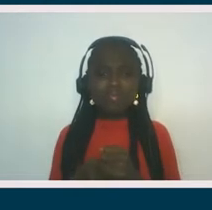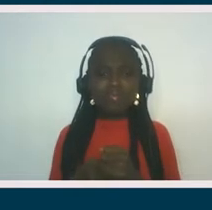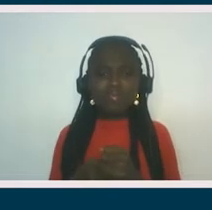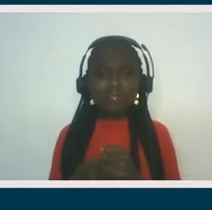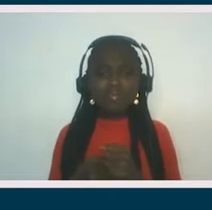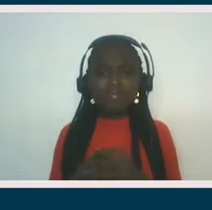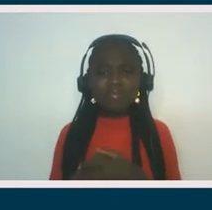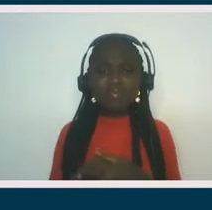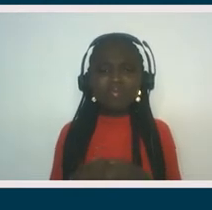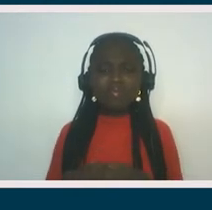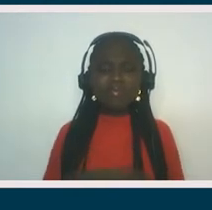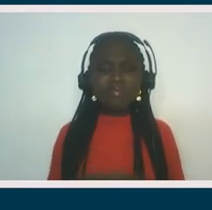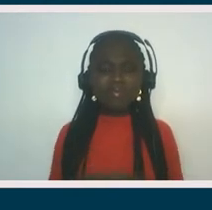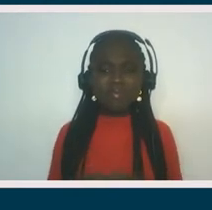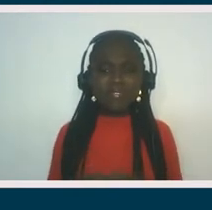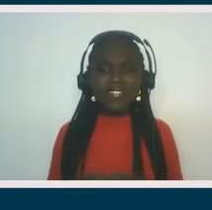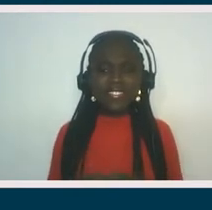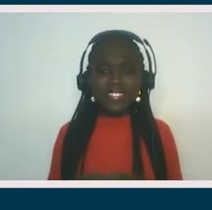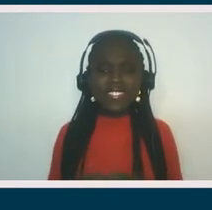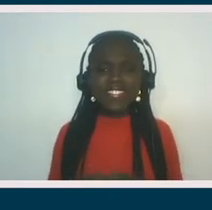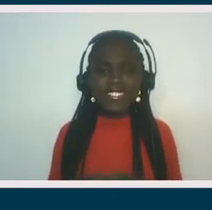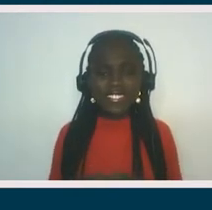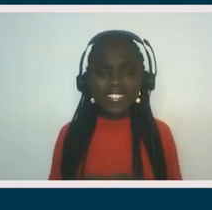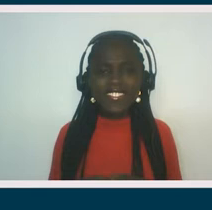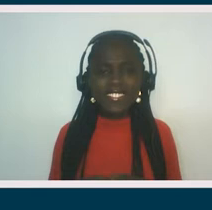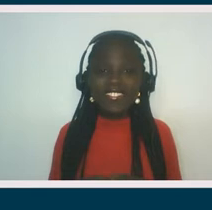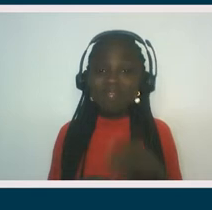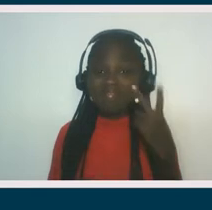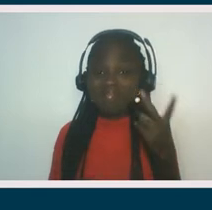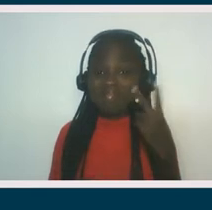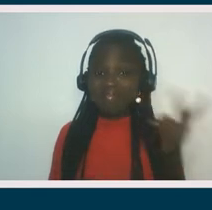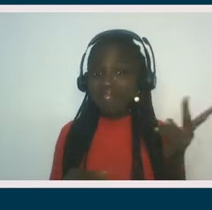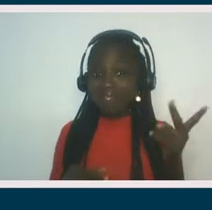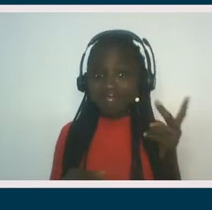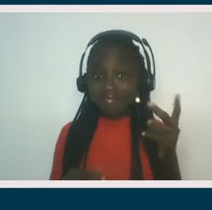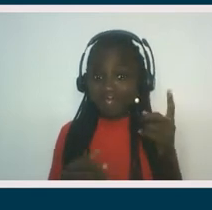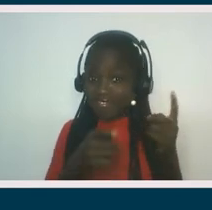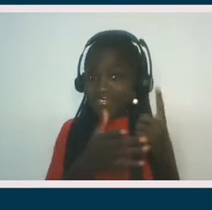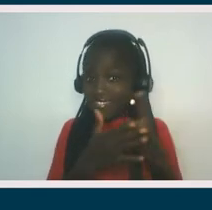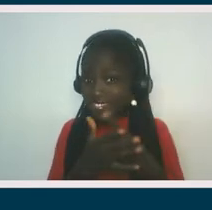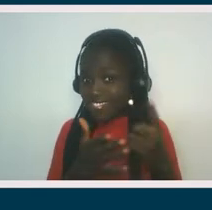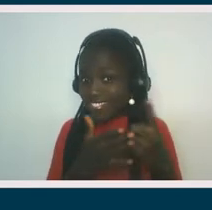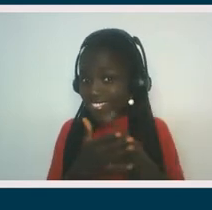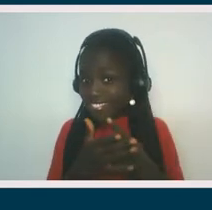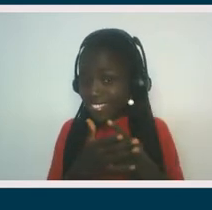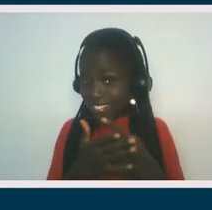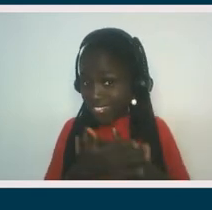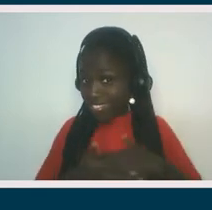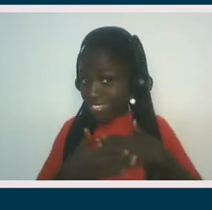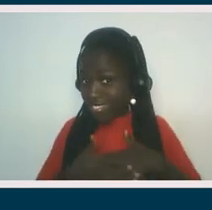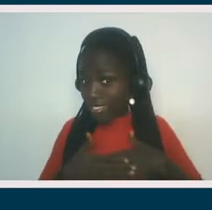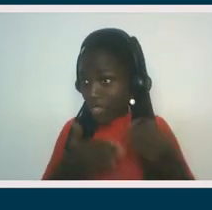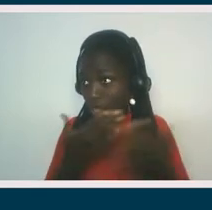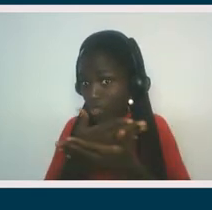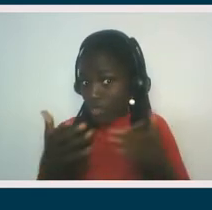Okay. Put your seatbelts on everybody. You see where we're going to go today. I mean, did everybody just write that down? Because